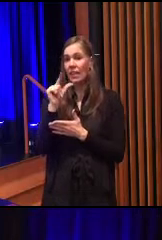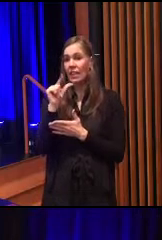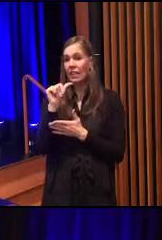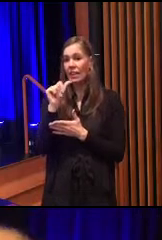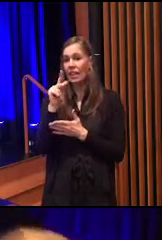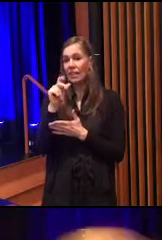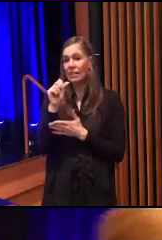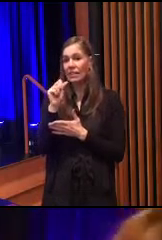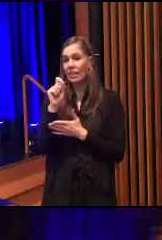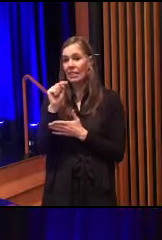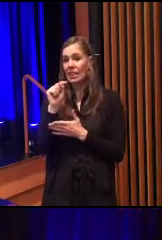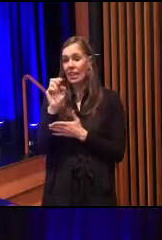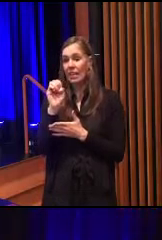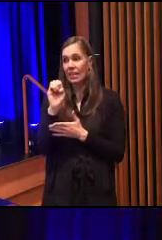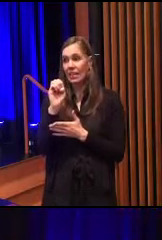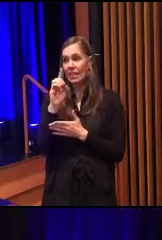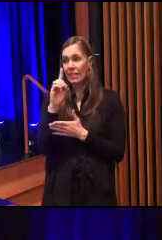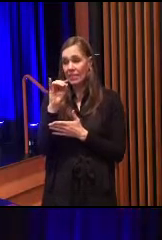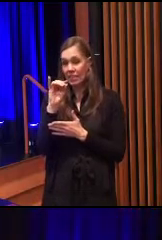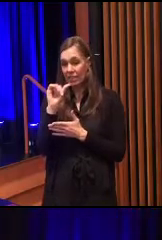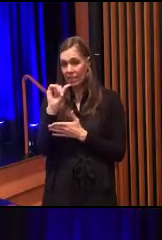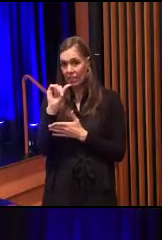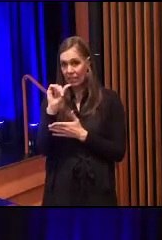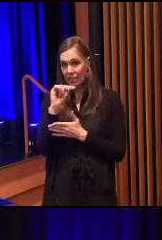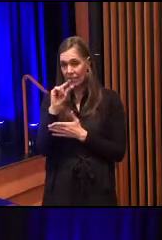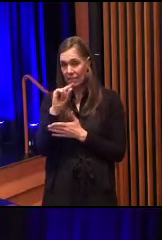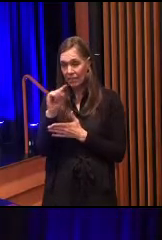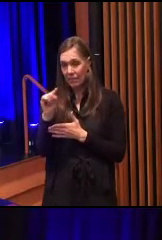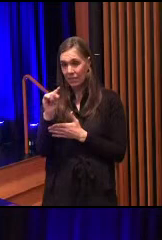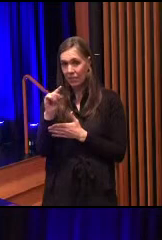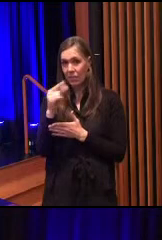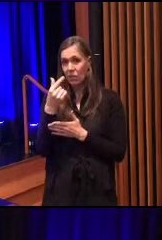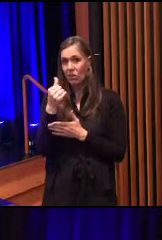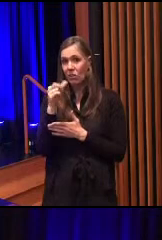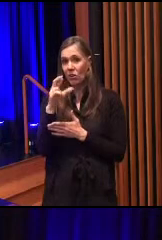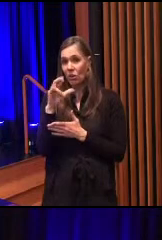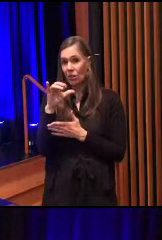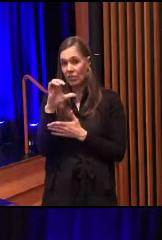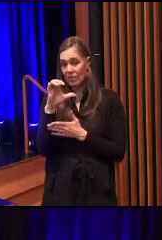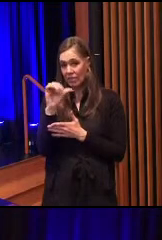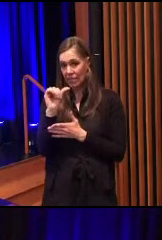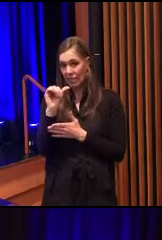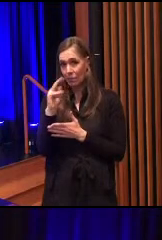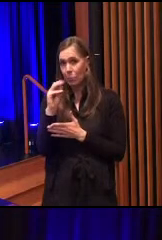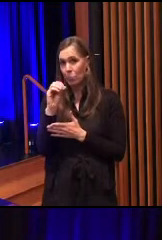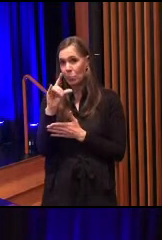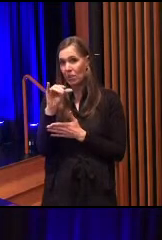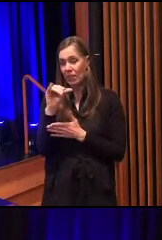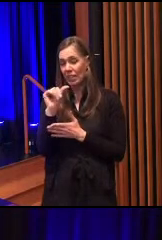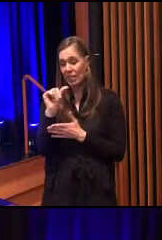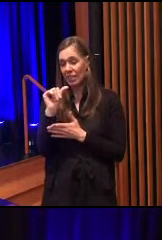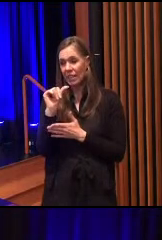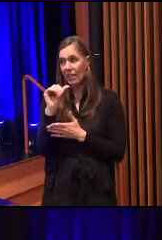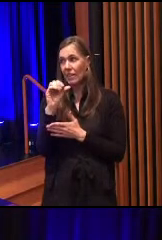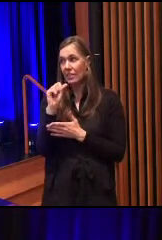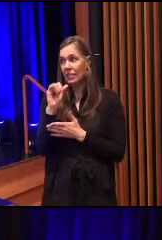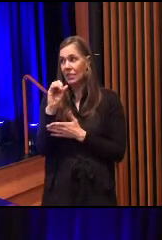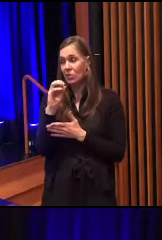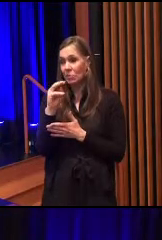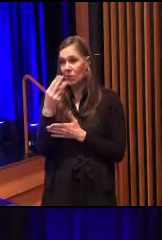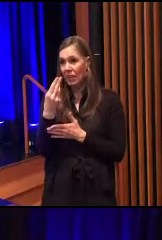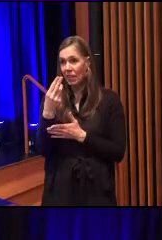Here. Ms. Diaz. Here. Mr. Garcia Molina. Here. Mr. Smith-Laydale. Here.